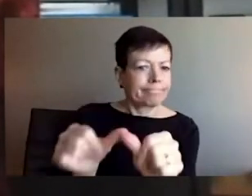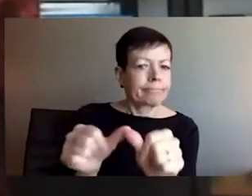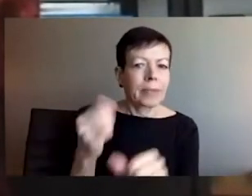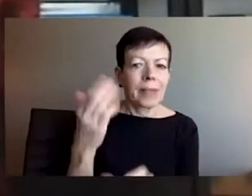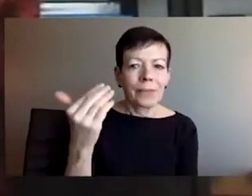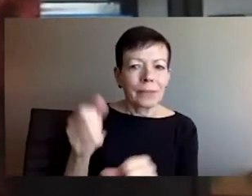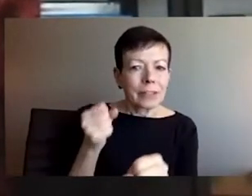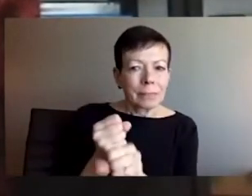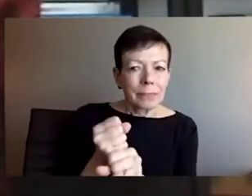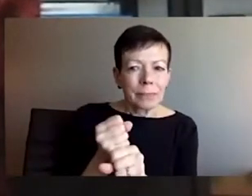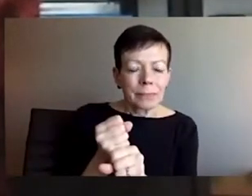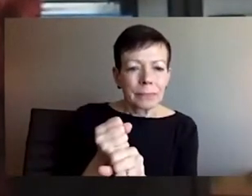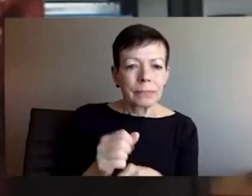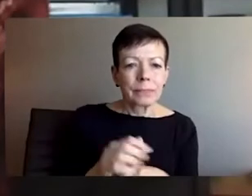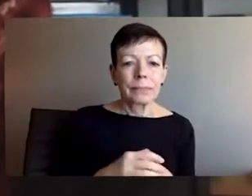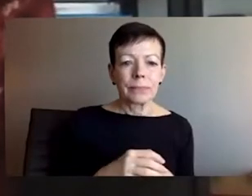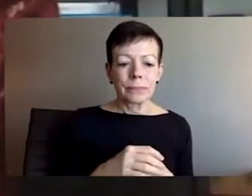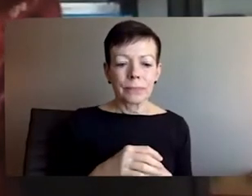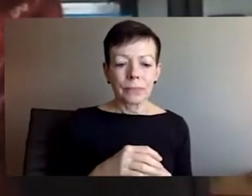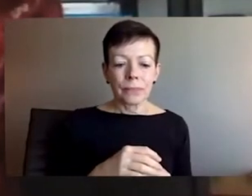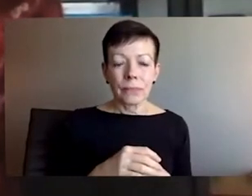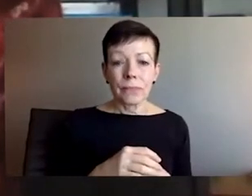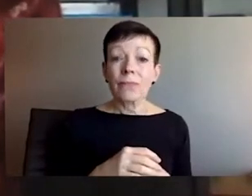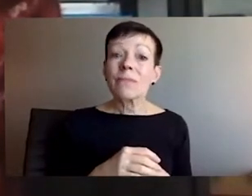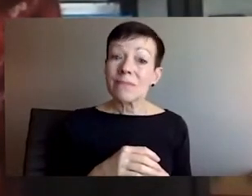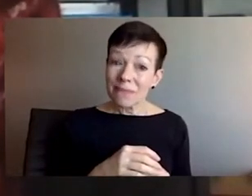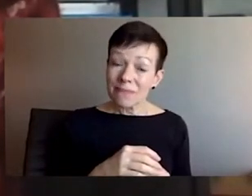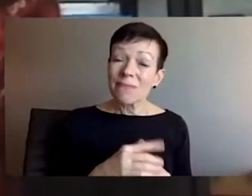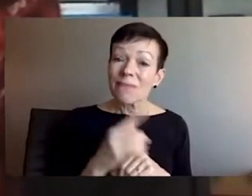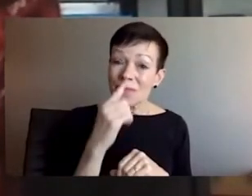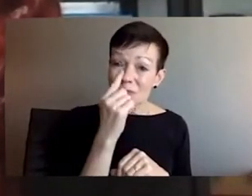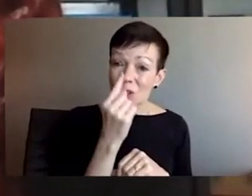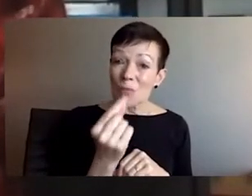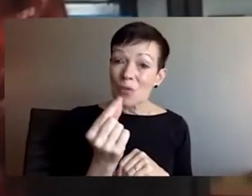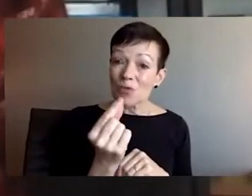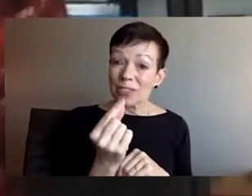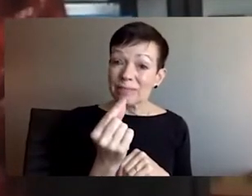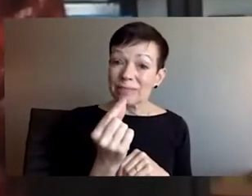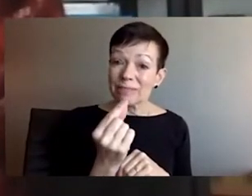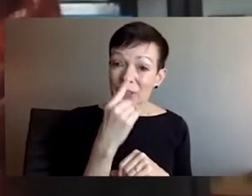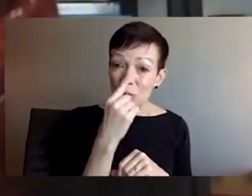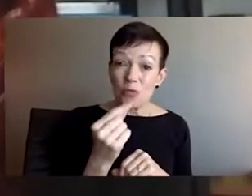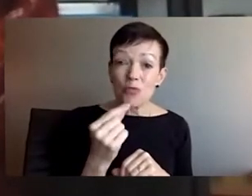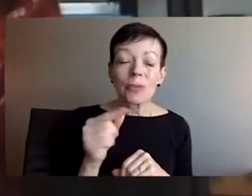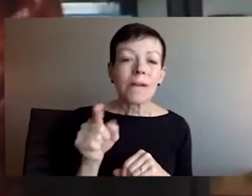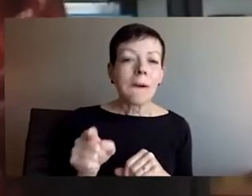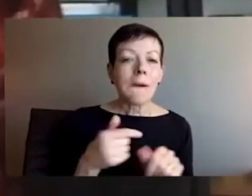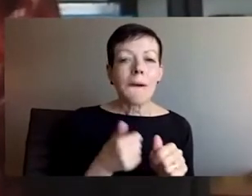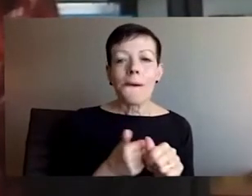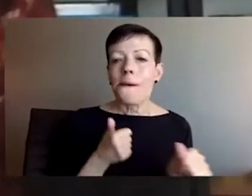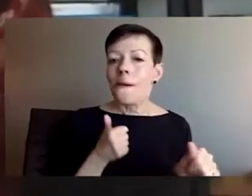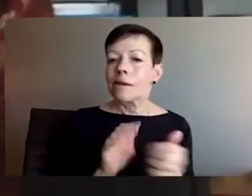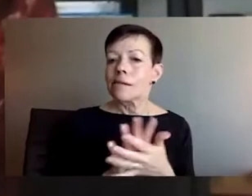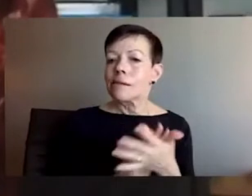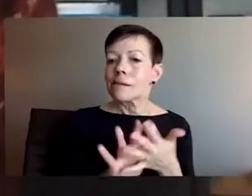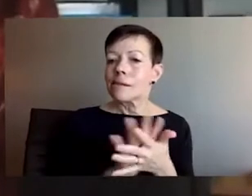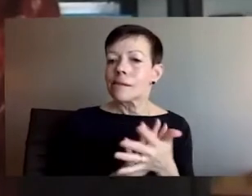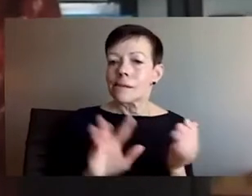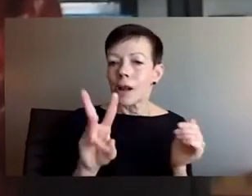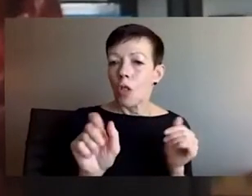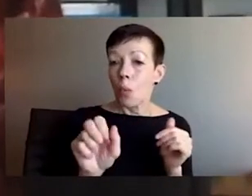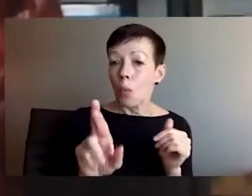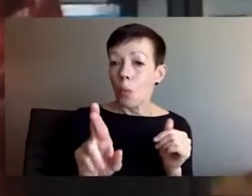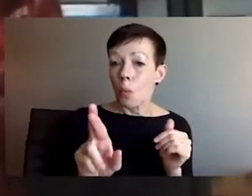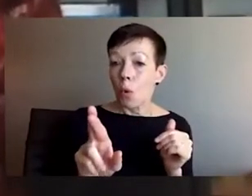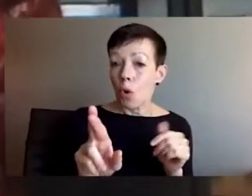And for the crime of speaking about what is happening, there are automatic prison sentences of 15 years.